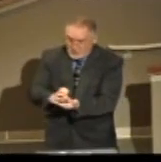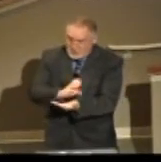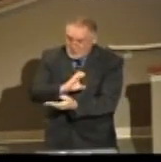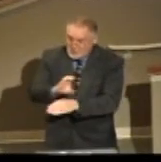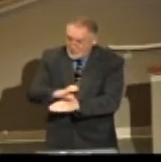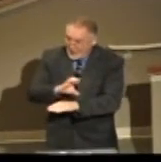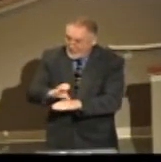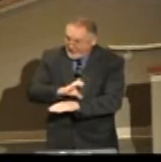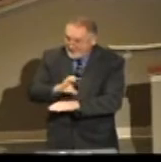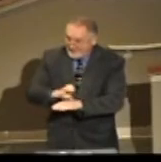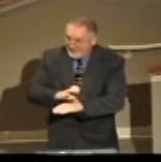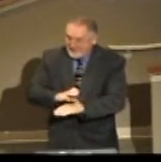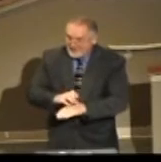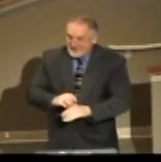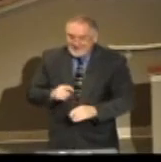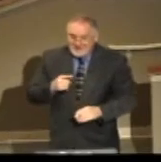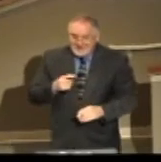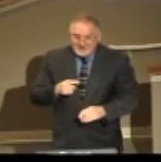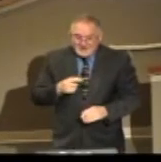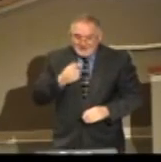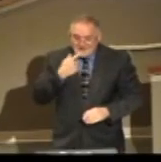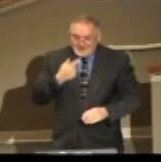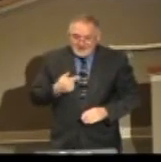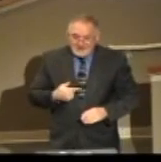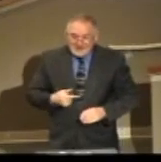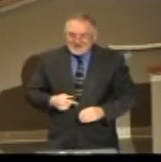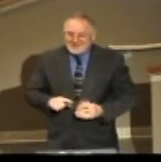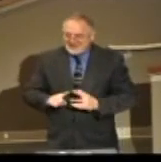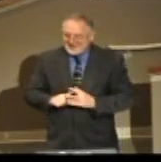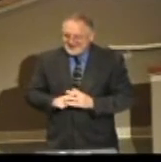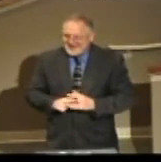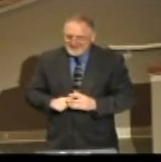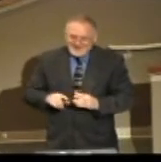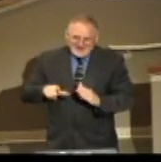chocolate lowers cholesterol. I started the rumor.